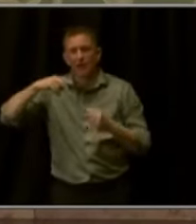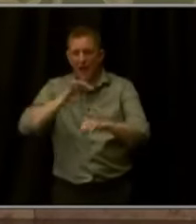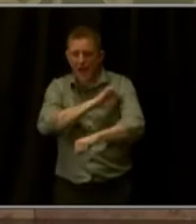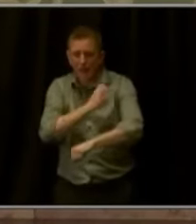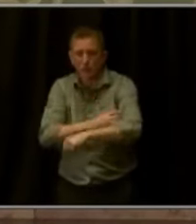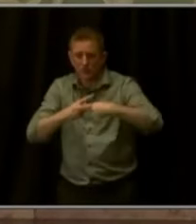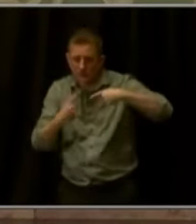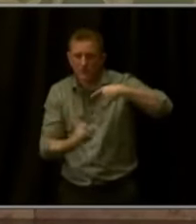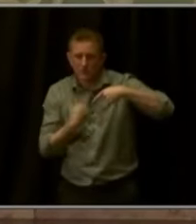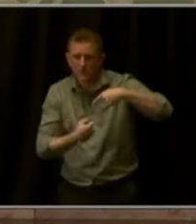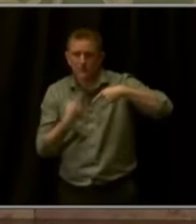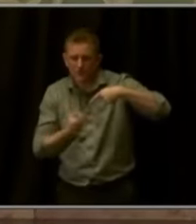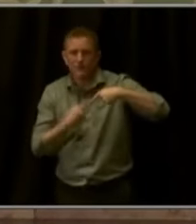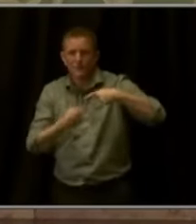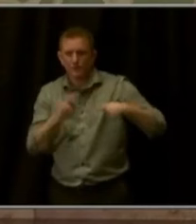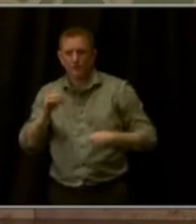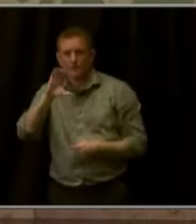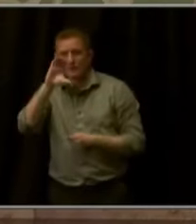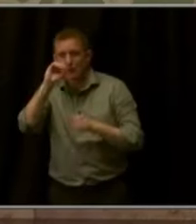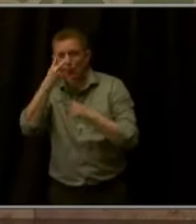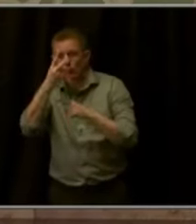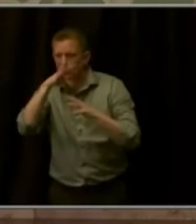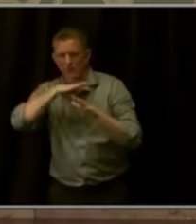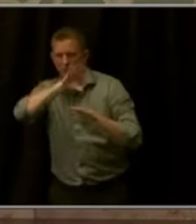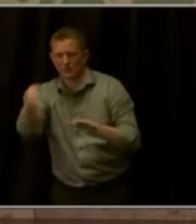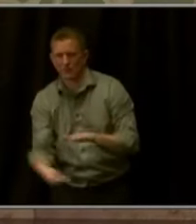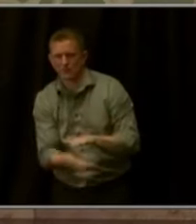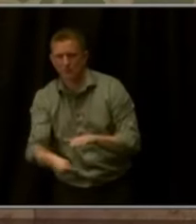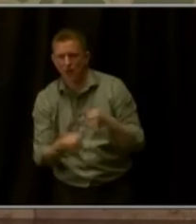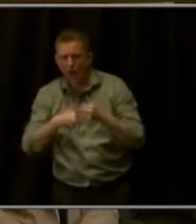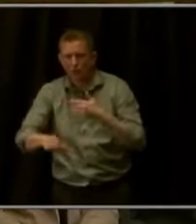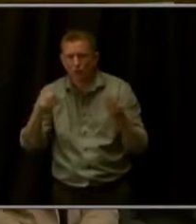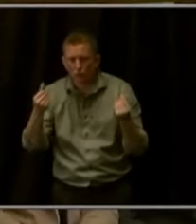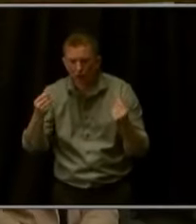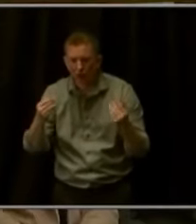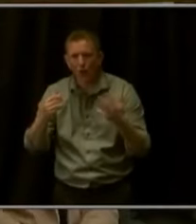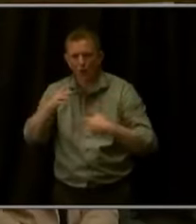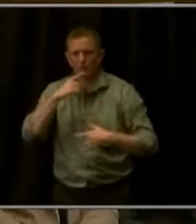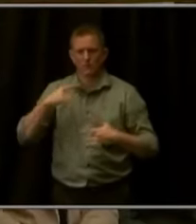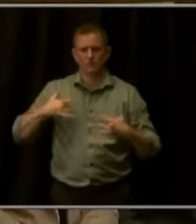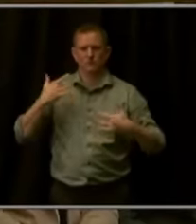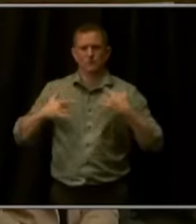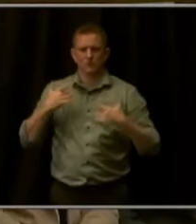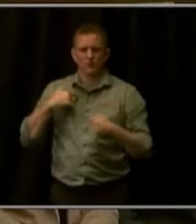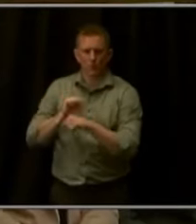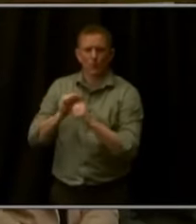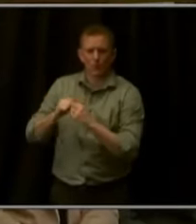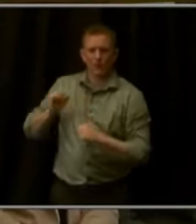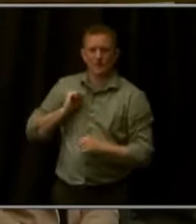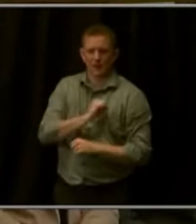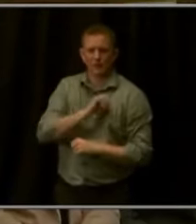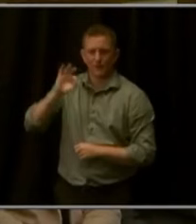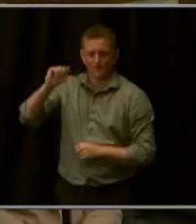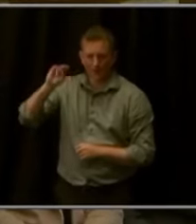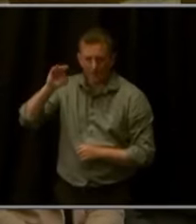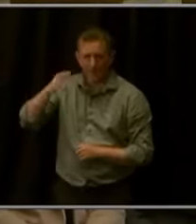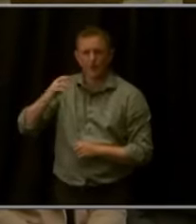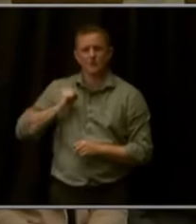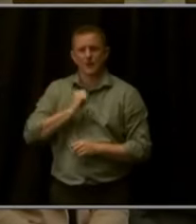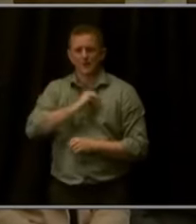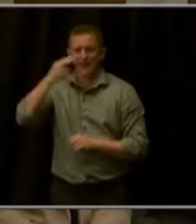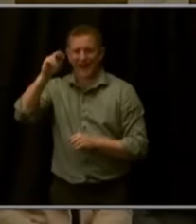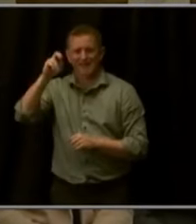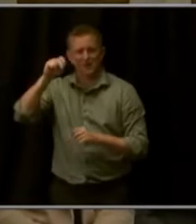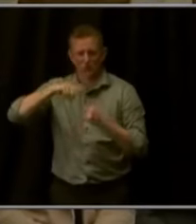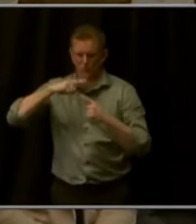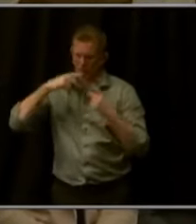underground. We're excited about legislation led by Senator Fenberg and Senator Hanson to expedite these critical clean